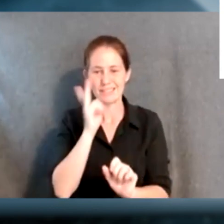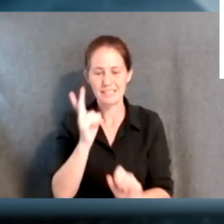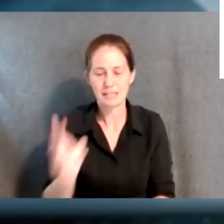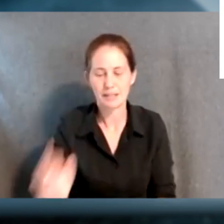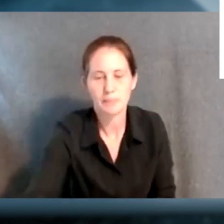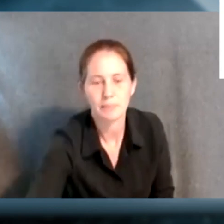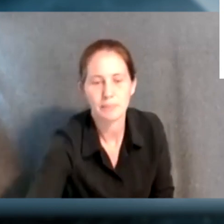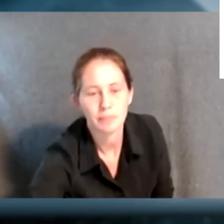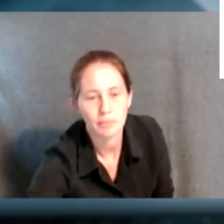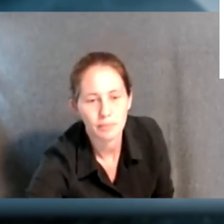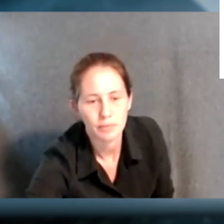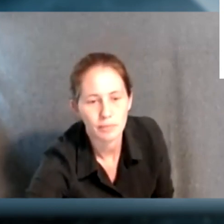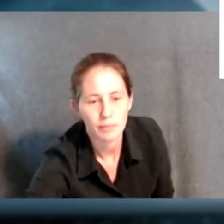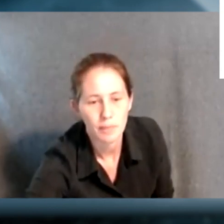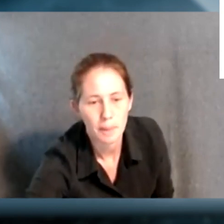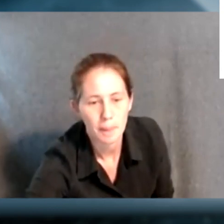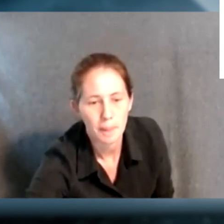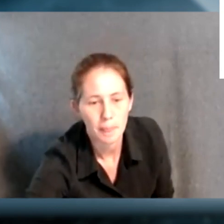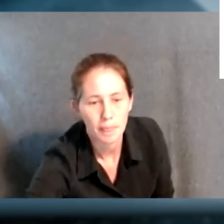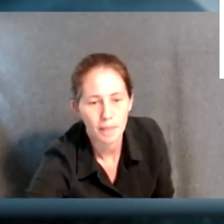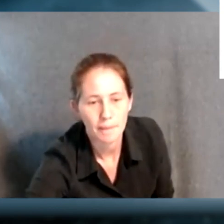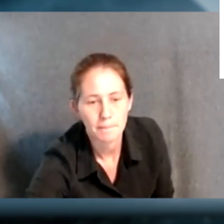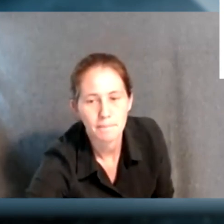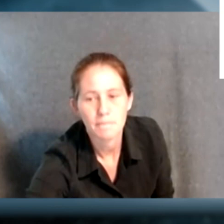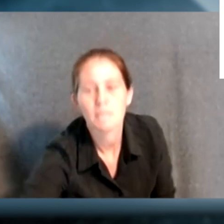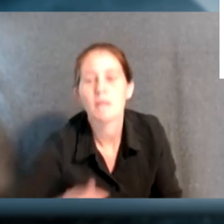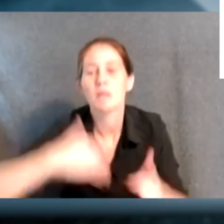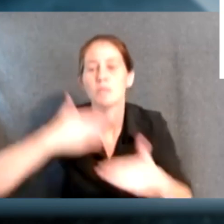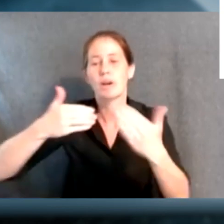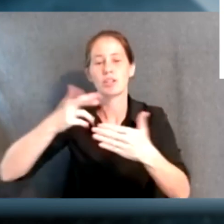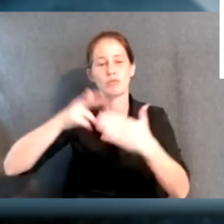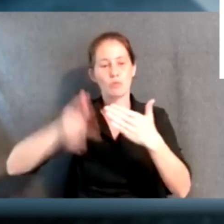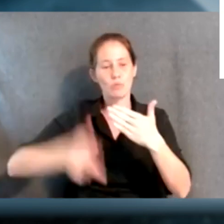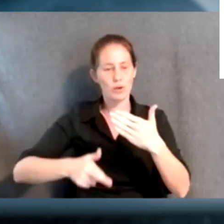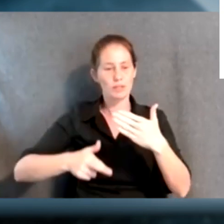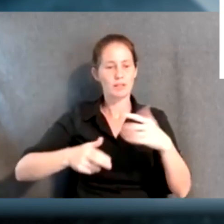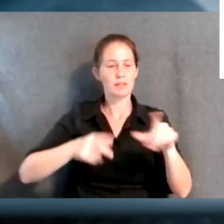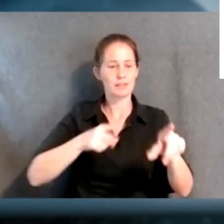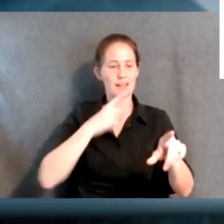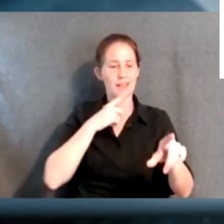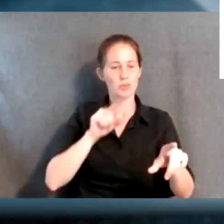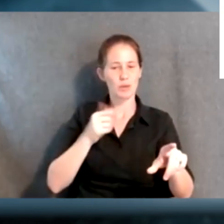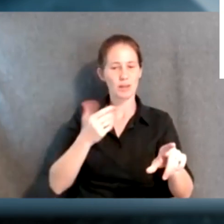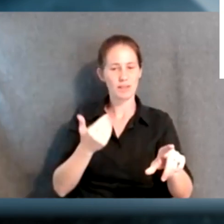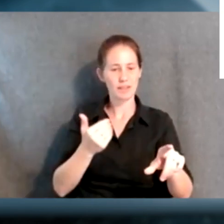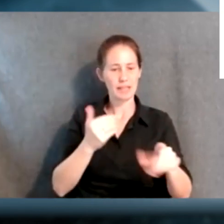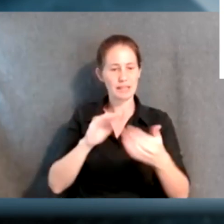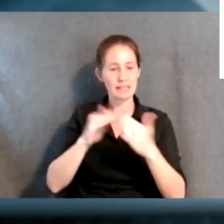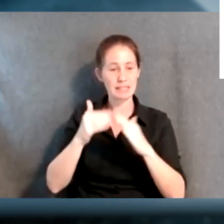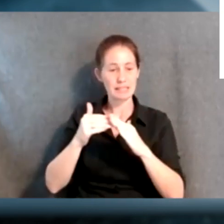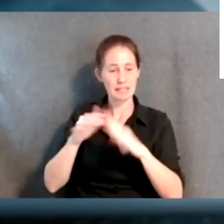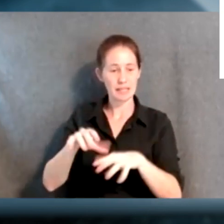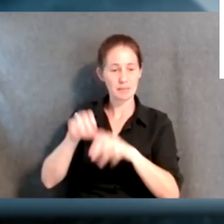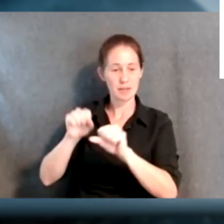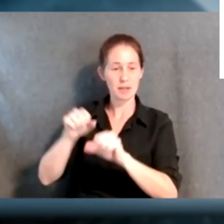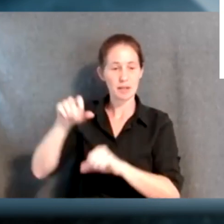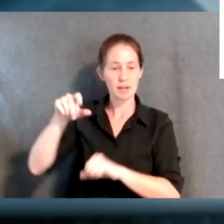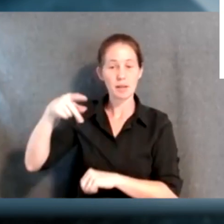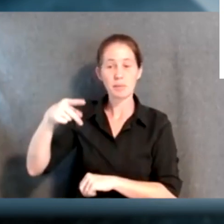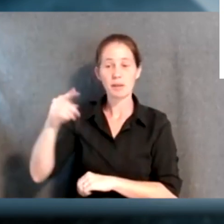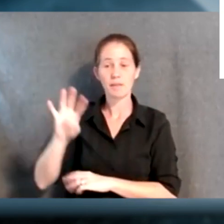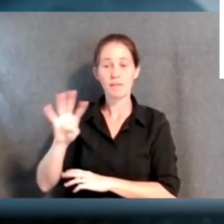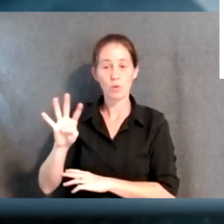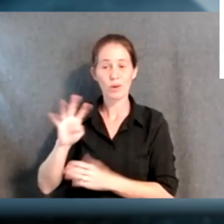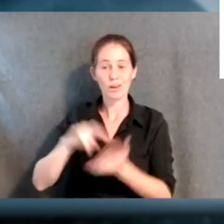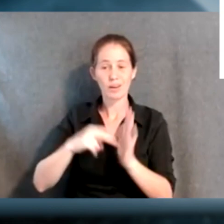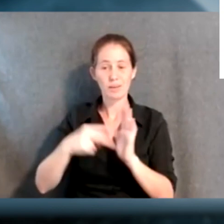the progression of reports that we've had. So starting in 2015, the city adopted P4 standards, which stands